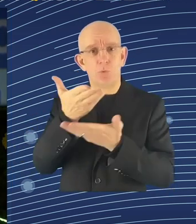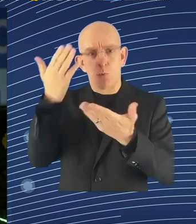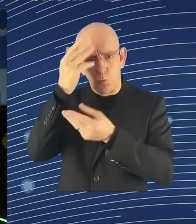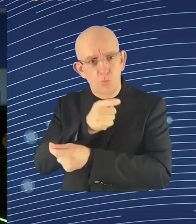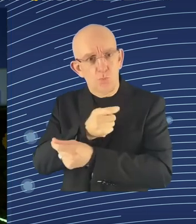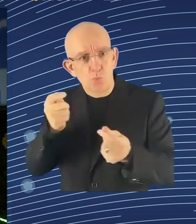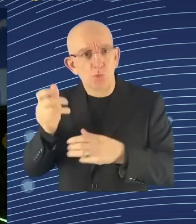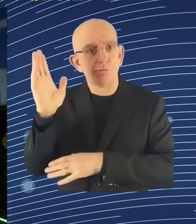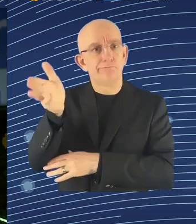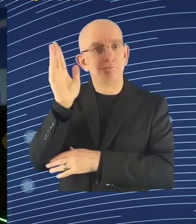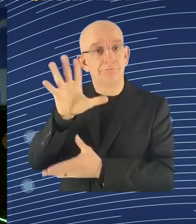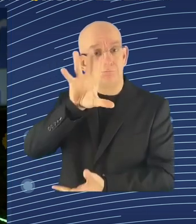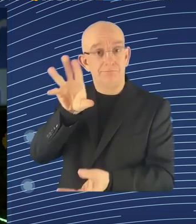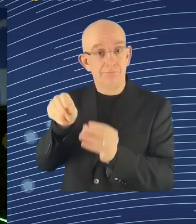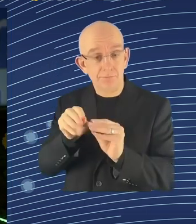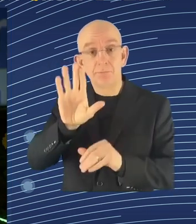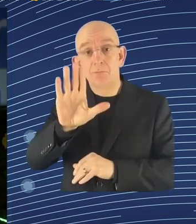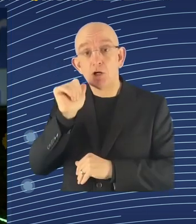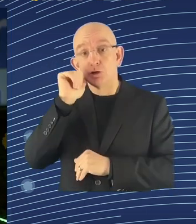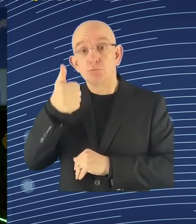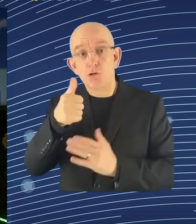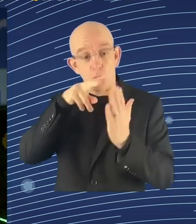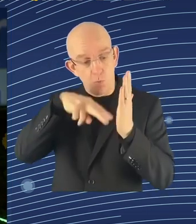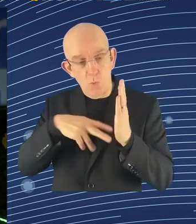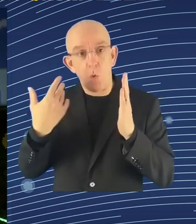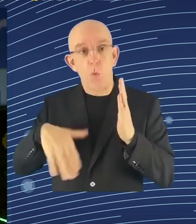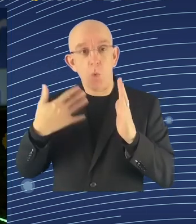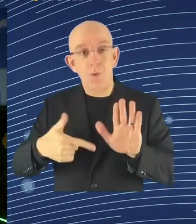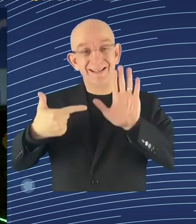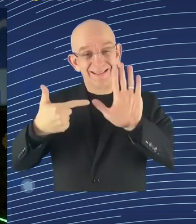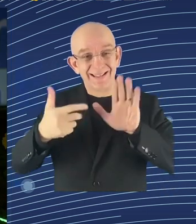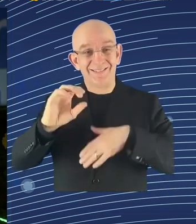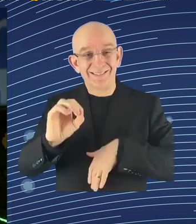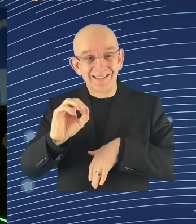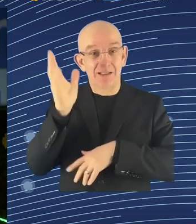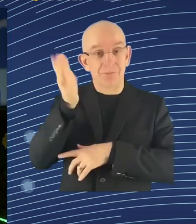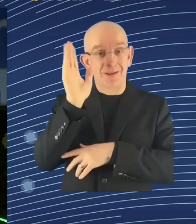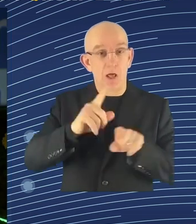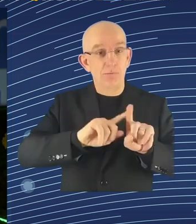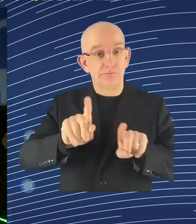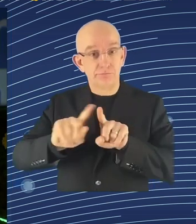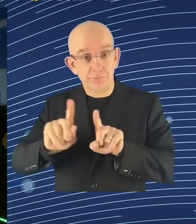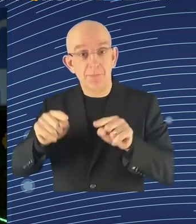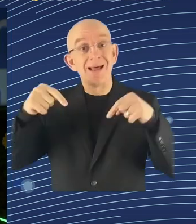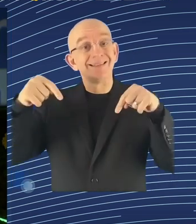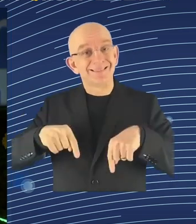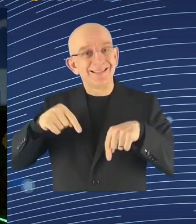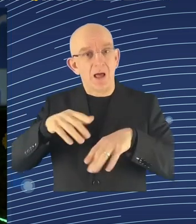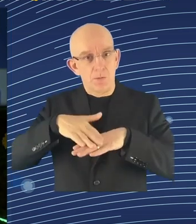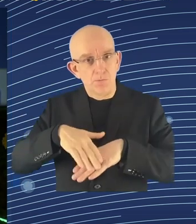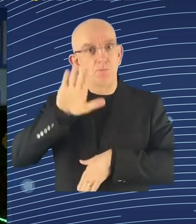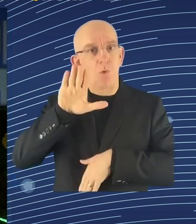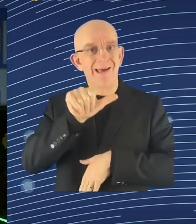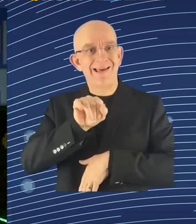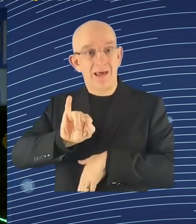speakers, 70 speakers. Today, of course, more on AI. Tomorrow, the DG Employment, Social Policies, and